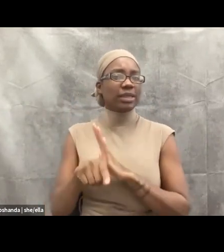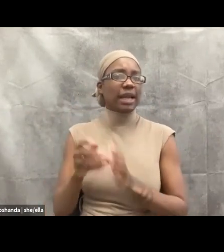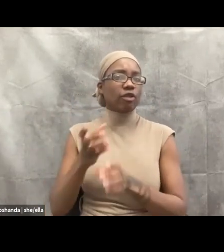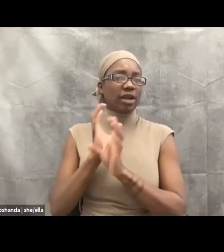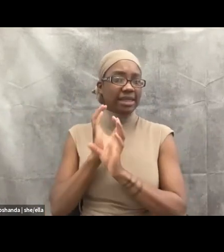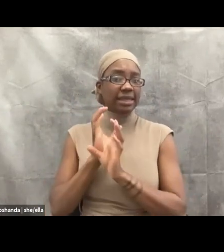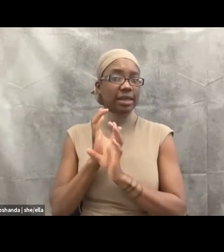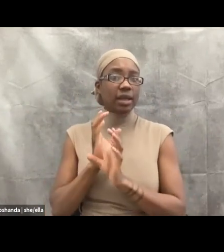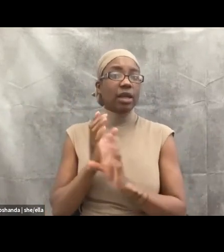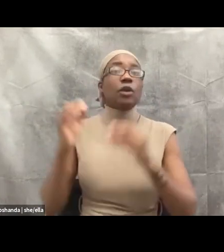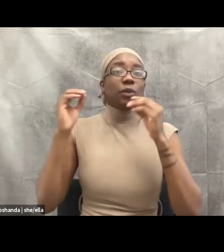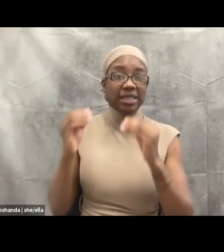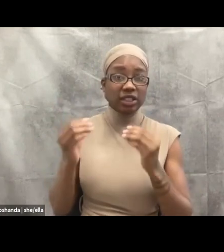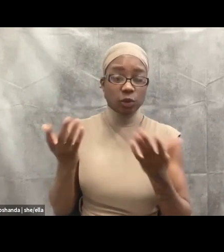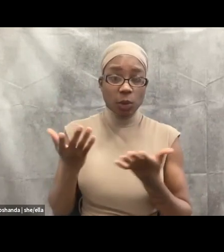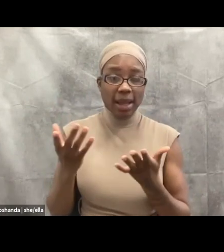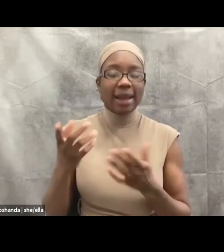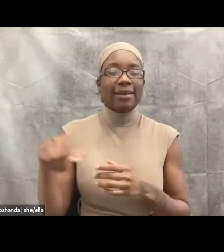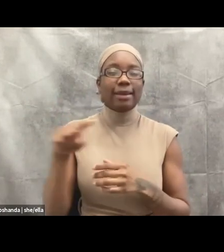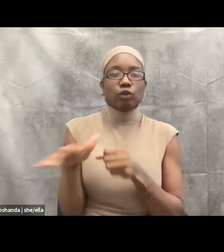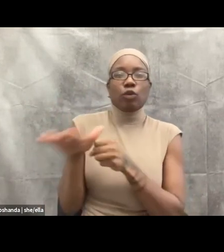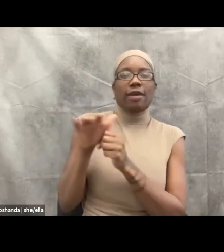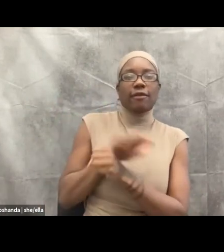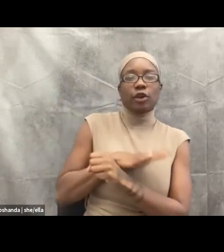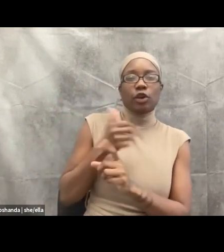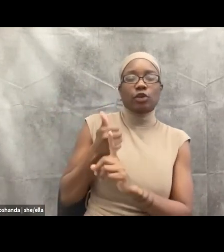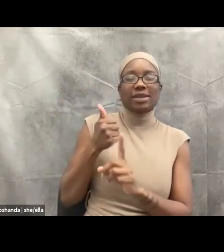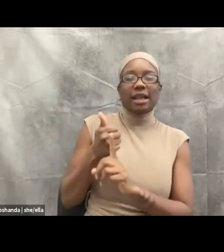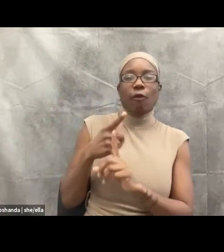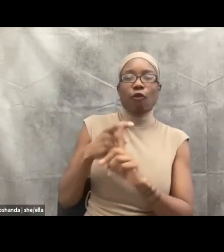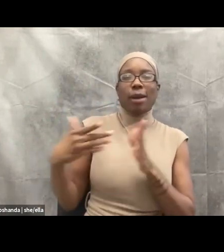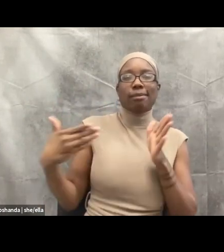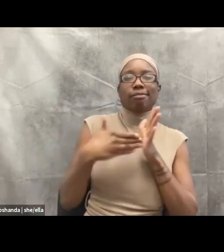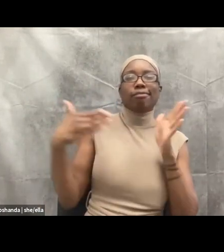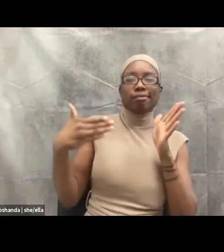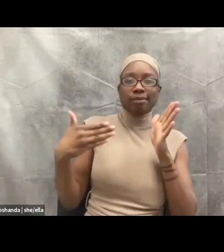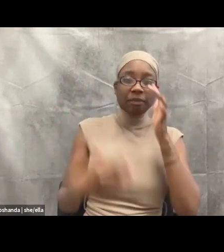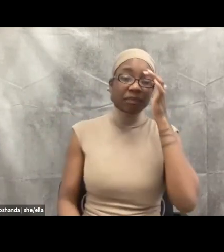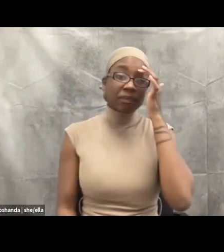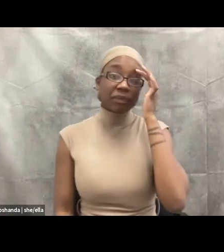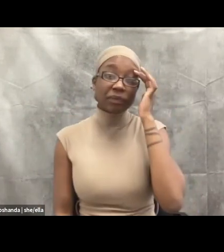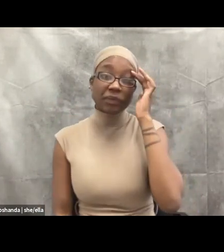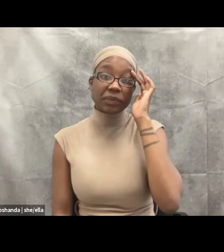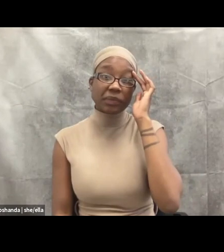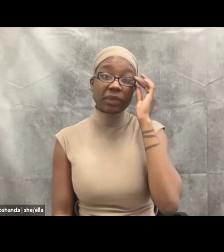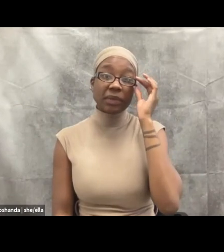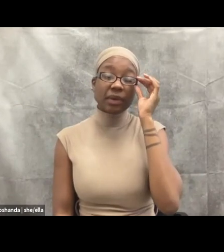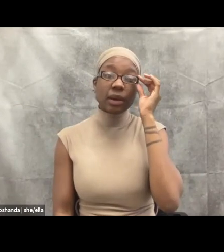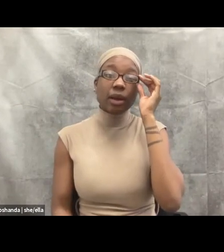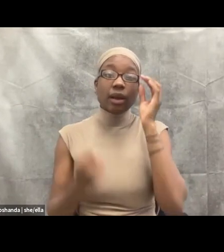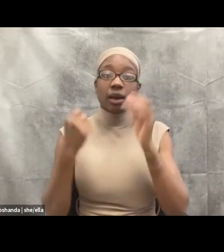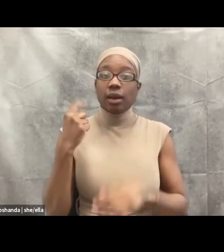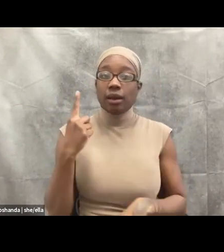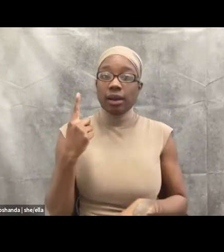um, own liability. Um, and they're, they're pretty scared usually. So, um, there are no